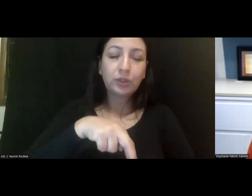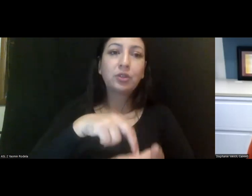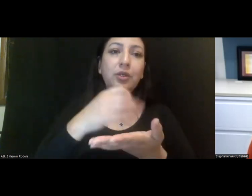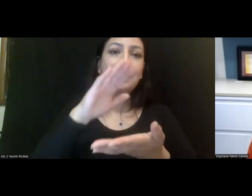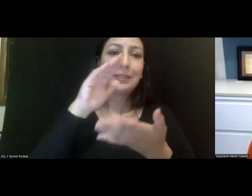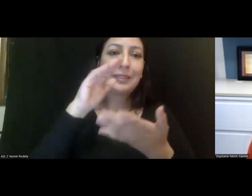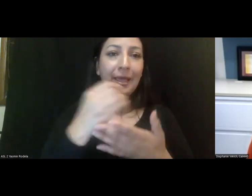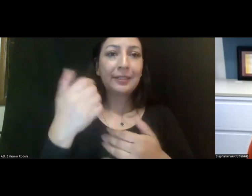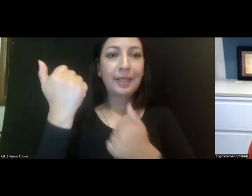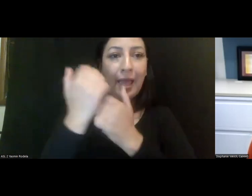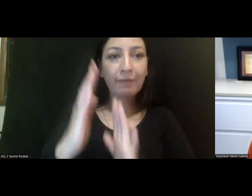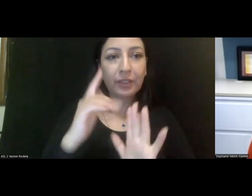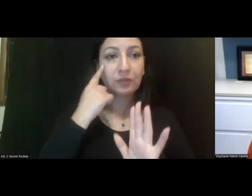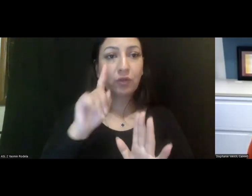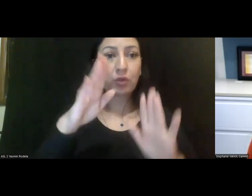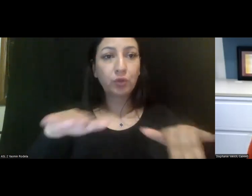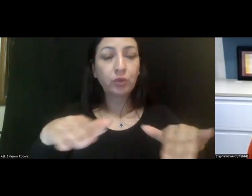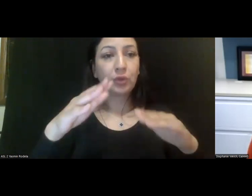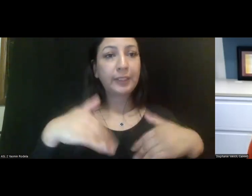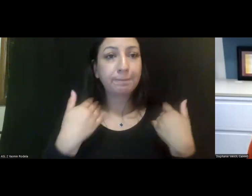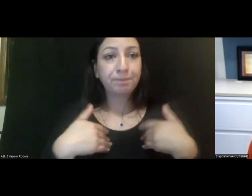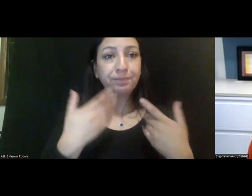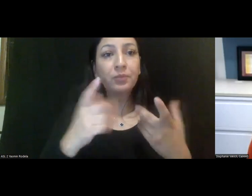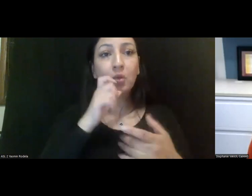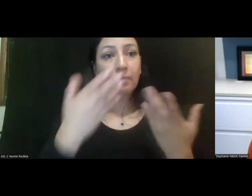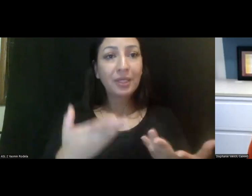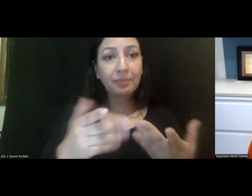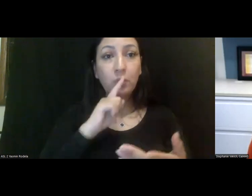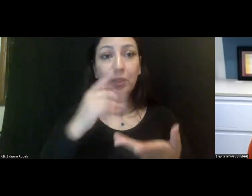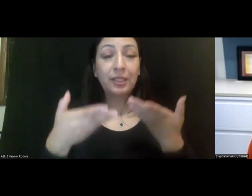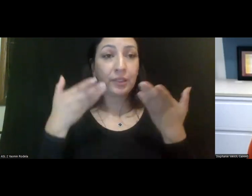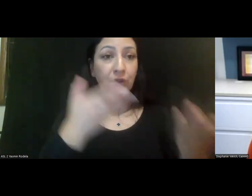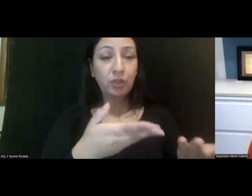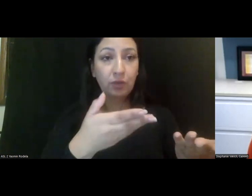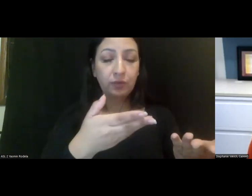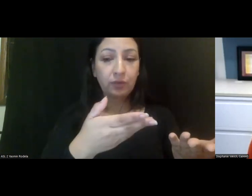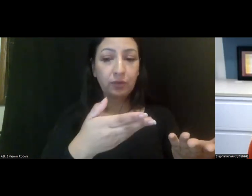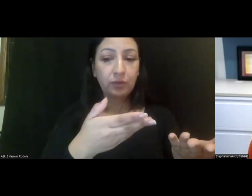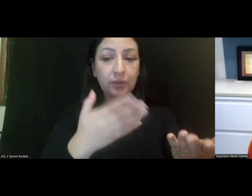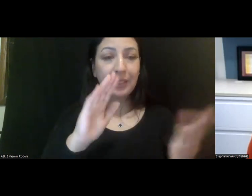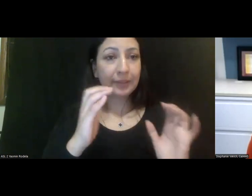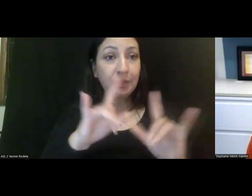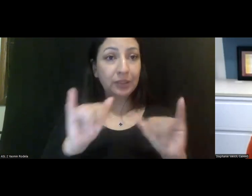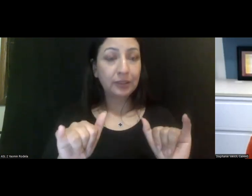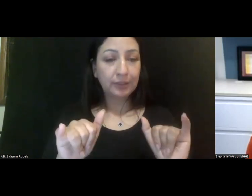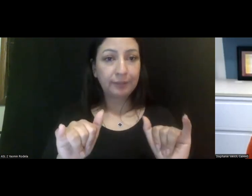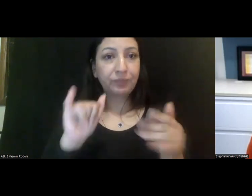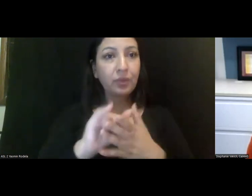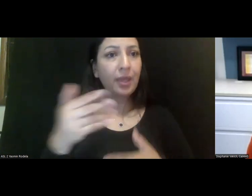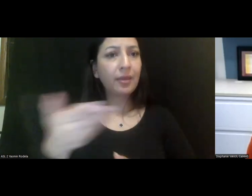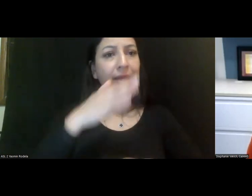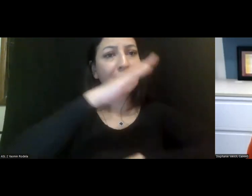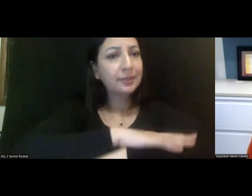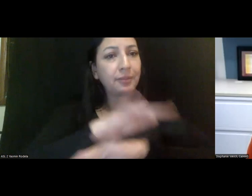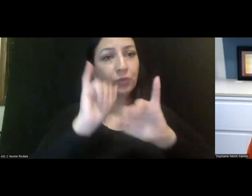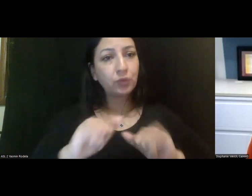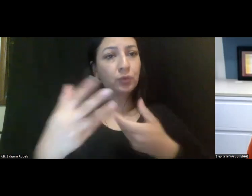advocates for, uh, children and youth who may be, um, being served, um, in similar systems, that they're at the table as